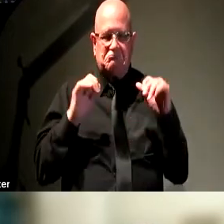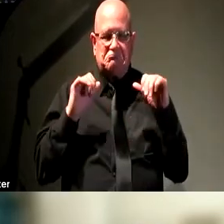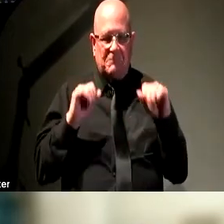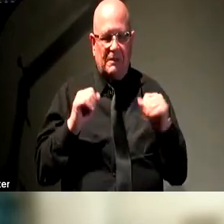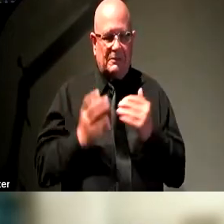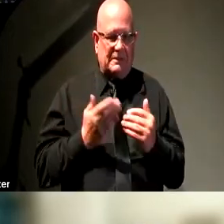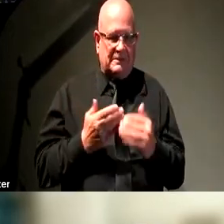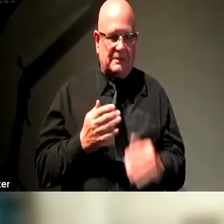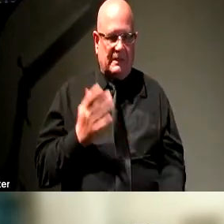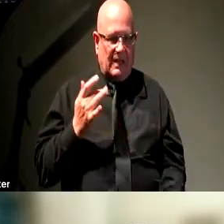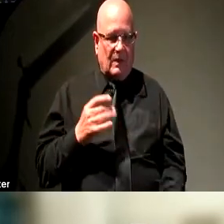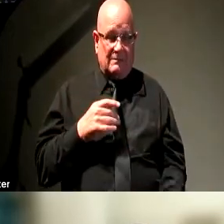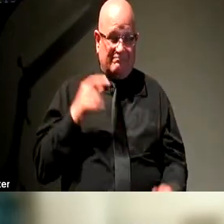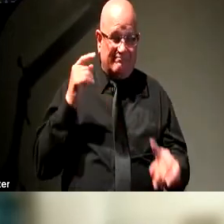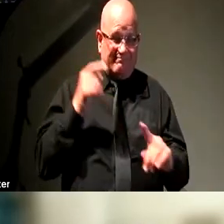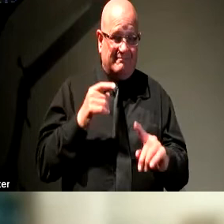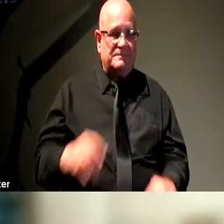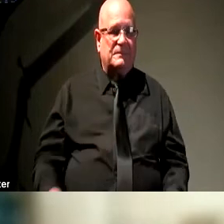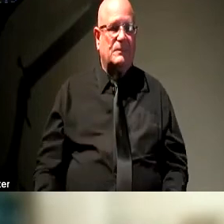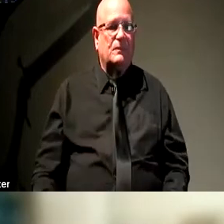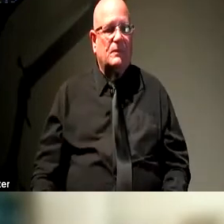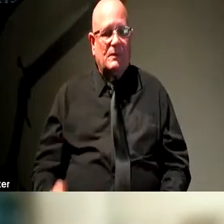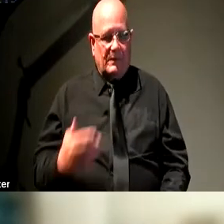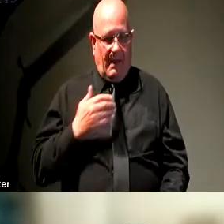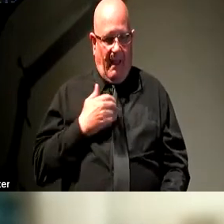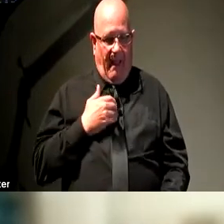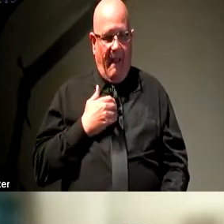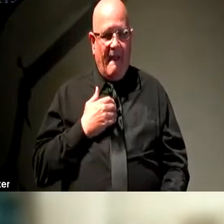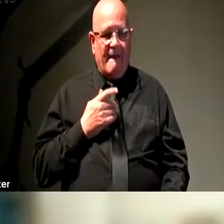so that's why I'll point to that here. But we do have articles on